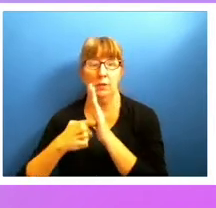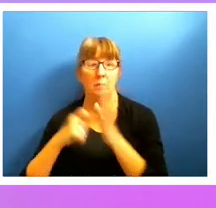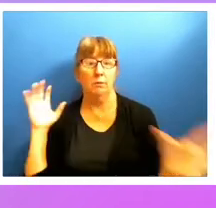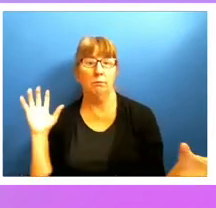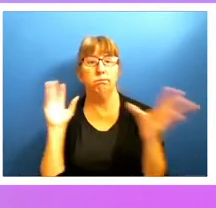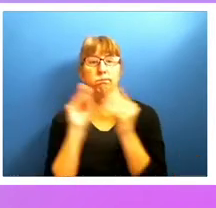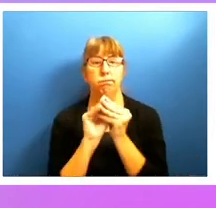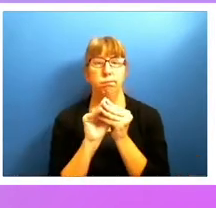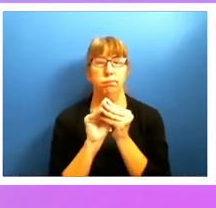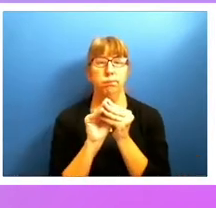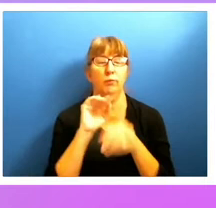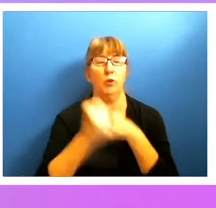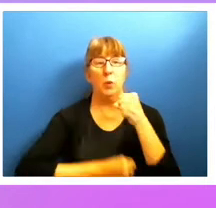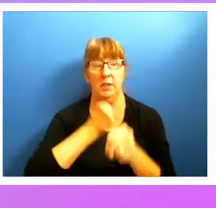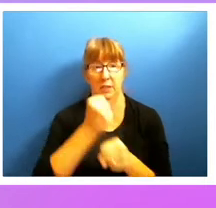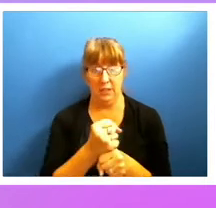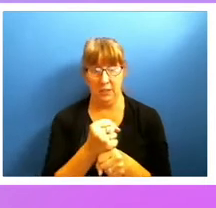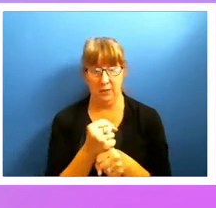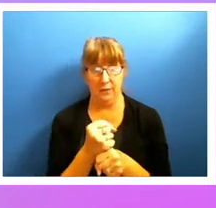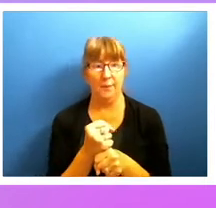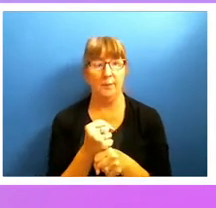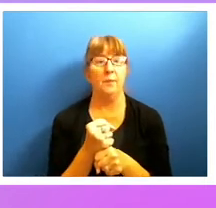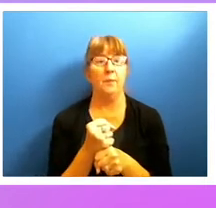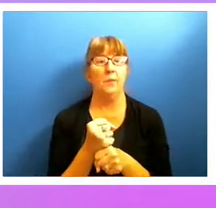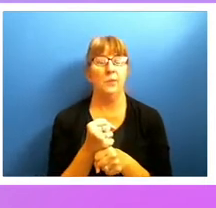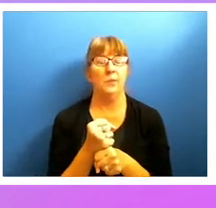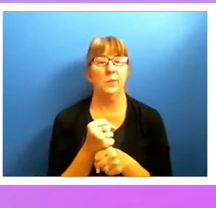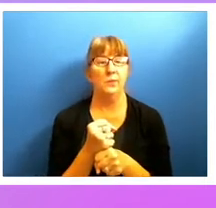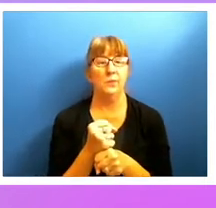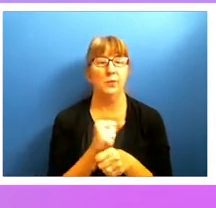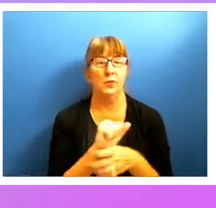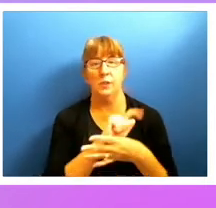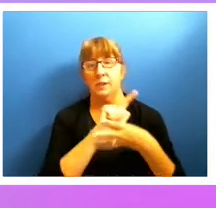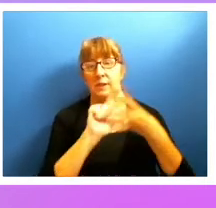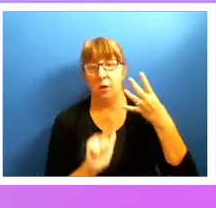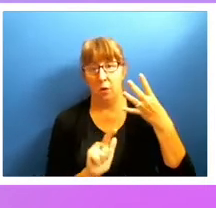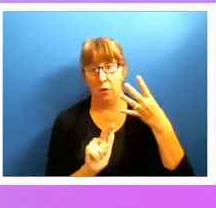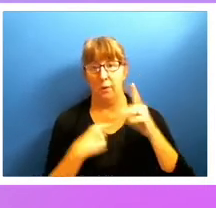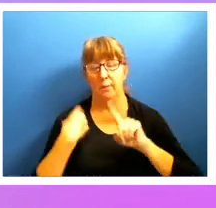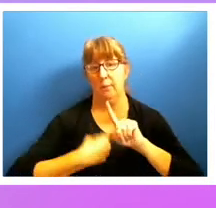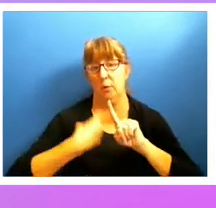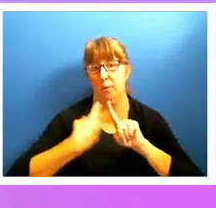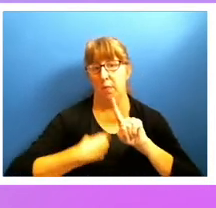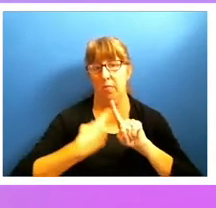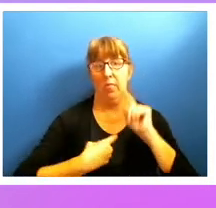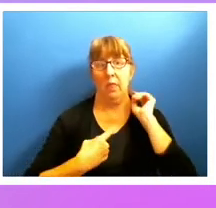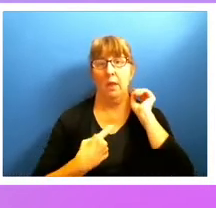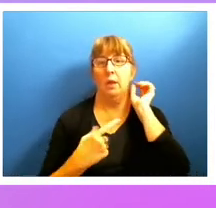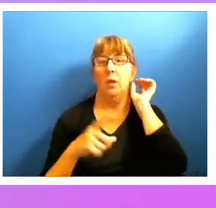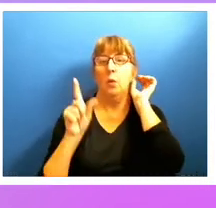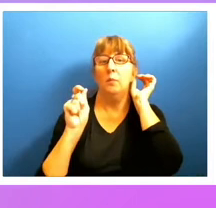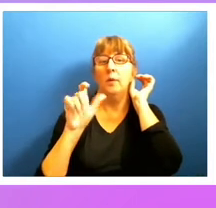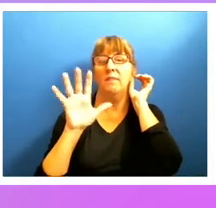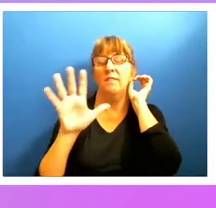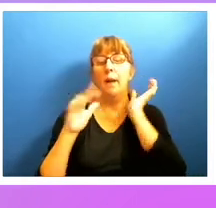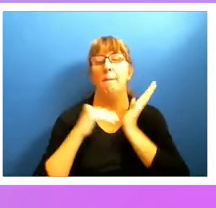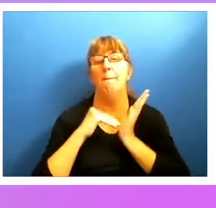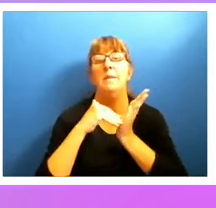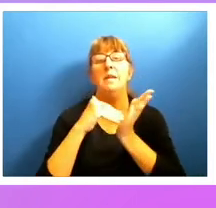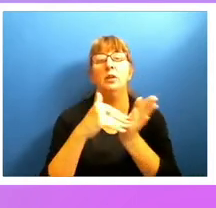to come out that the total cost of payment processing all channels per month, if I think about 1.5 million transactions,